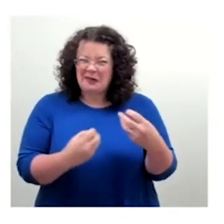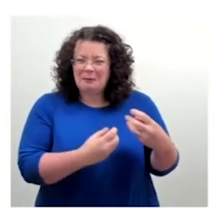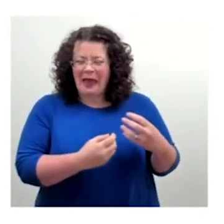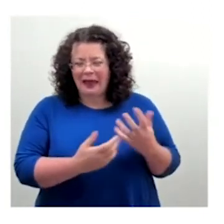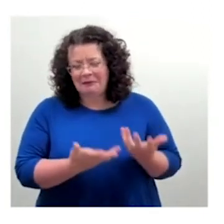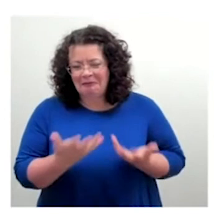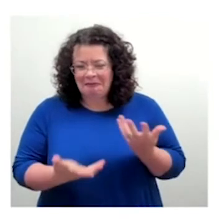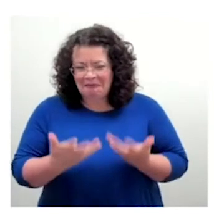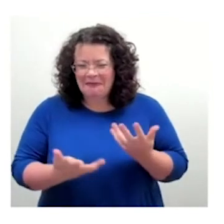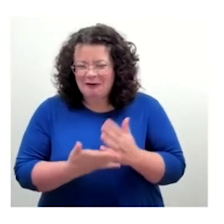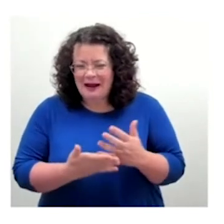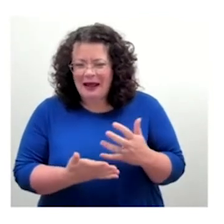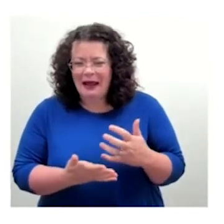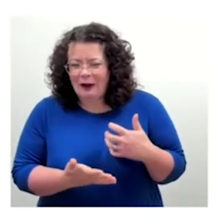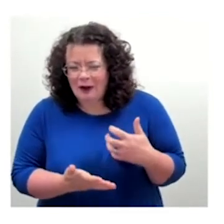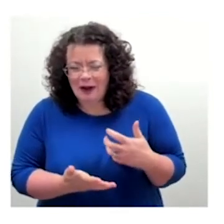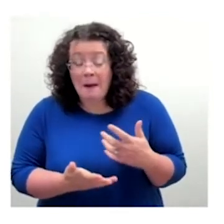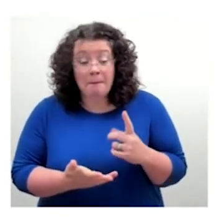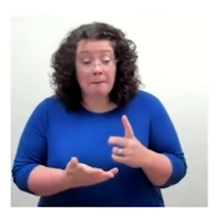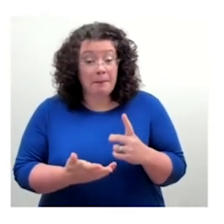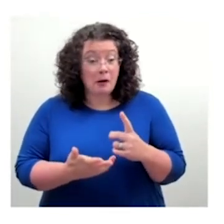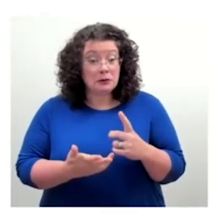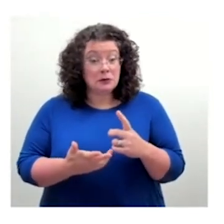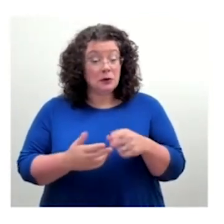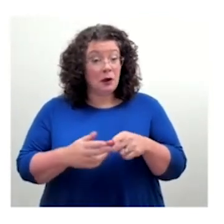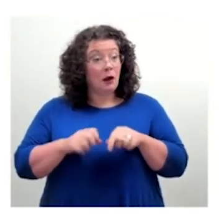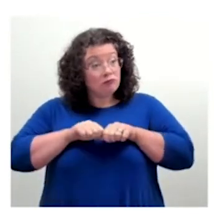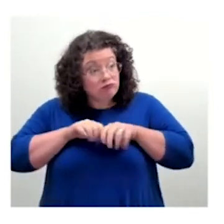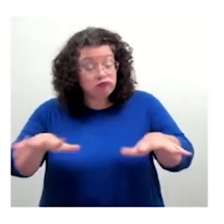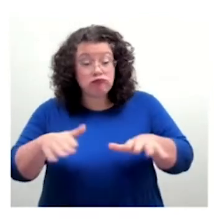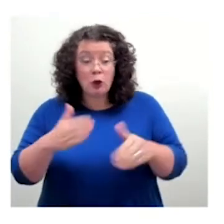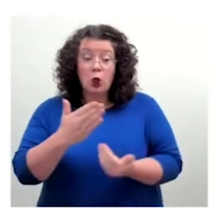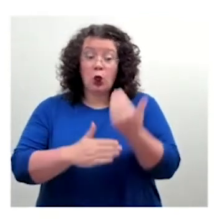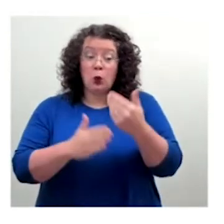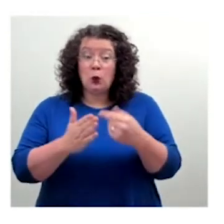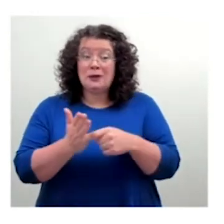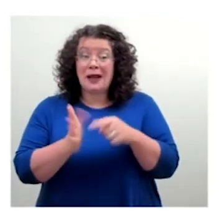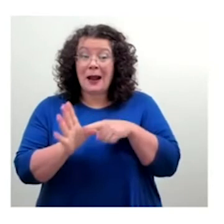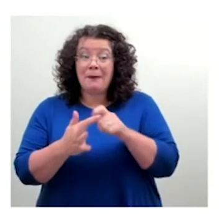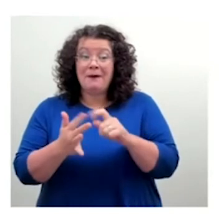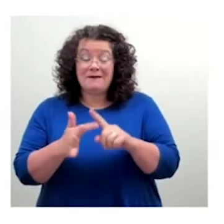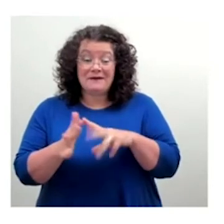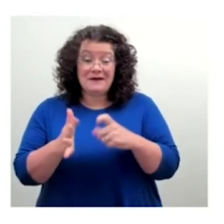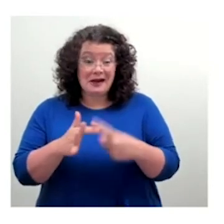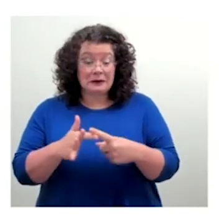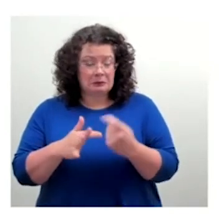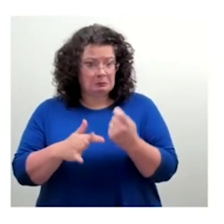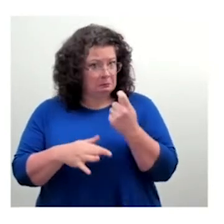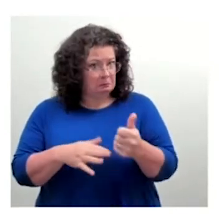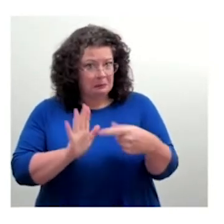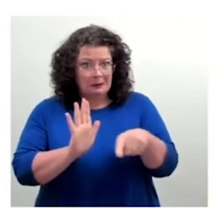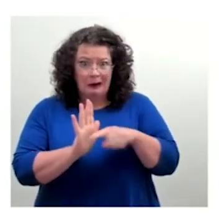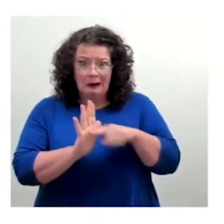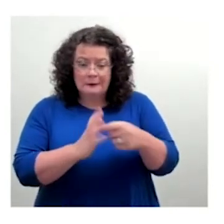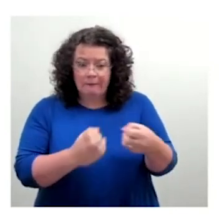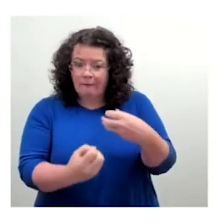was the sports service. So sport across TV and web and et cetera. And these are fanatical fans